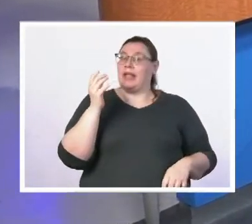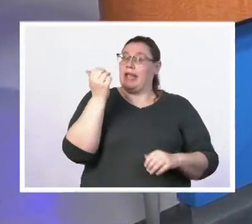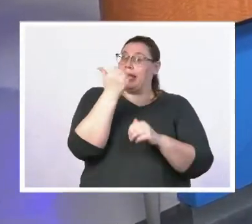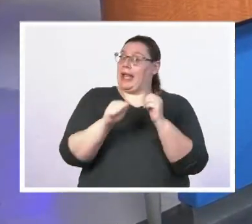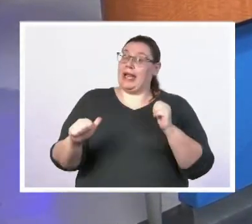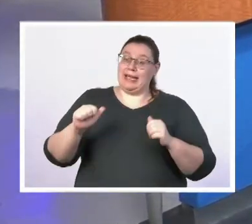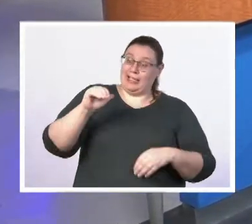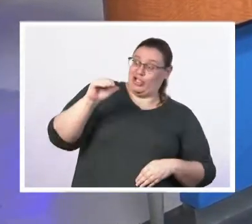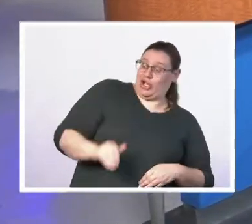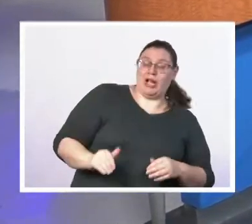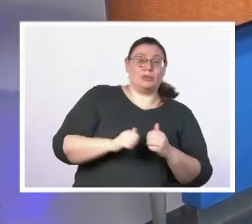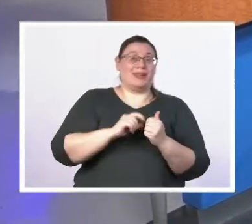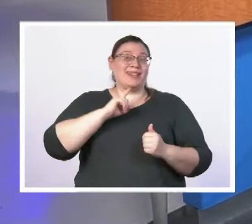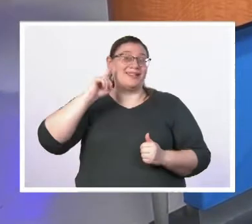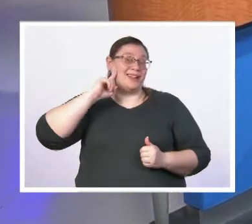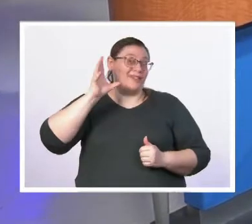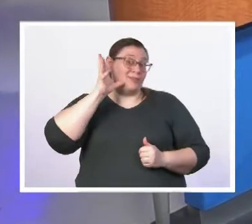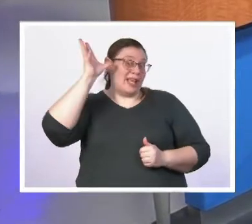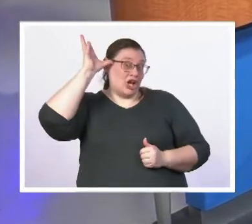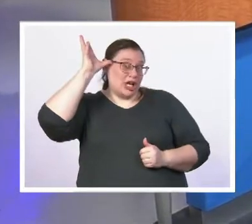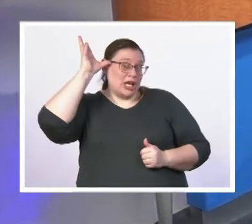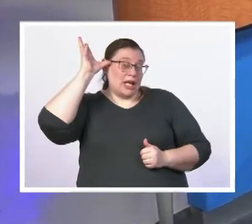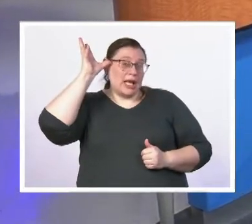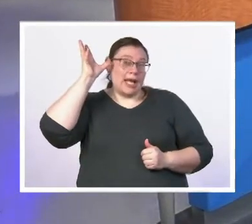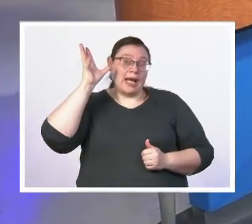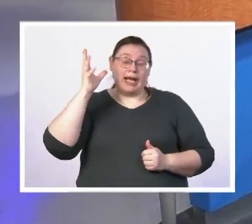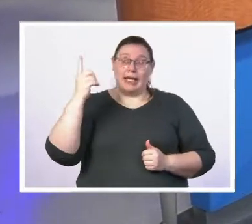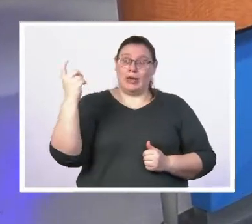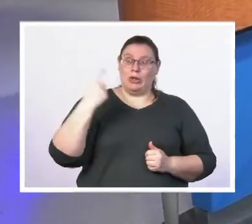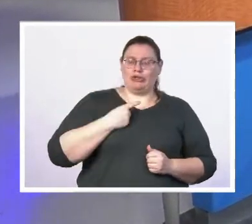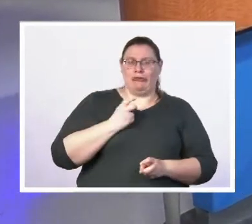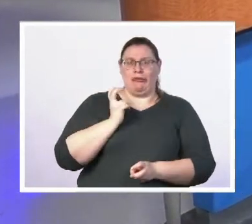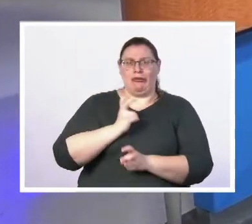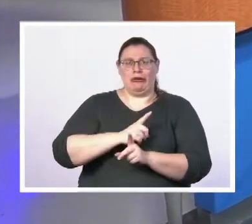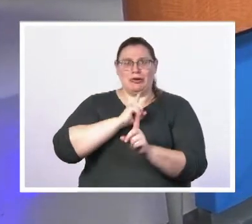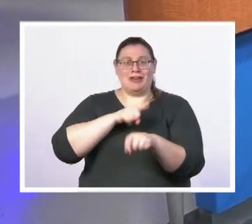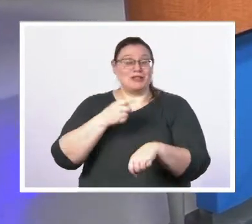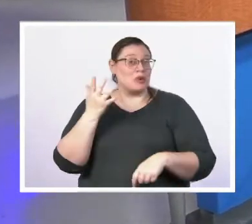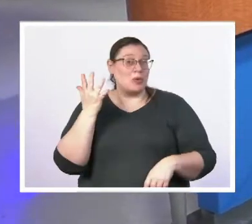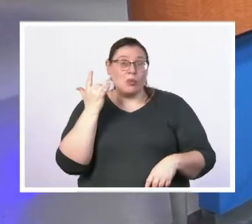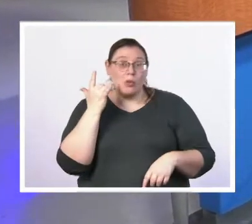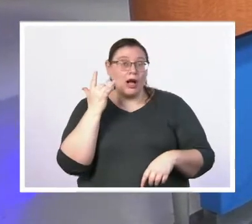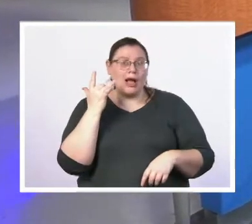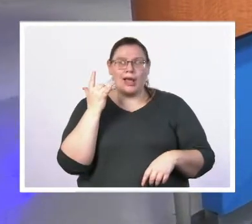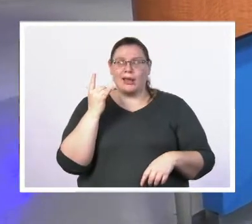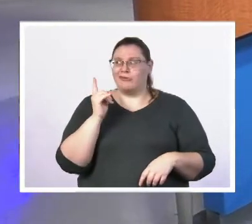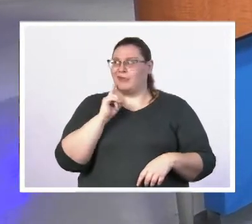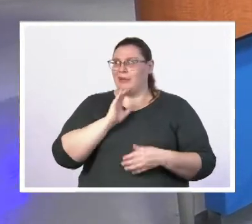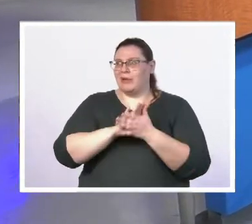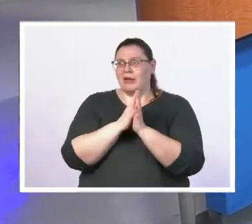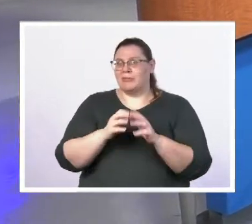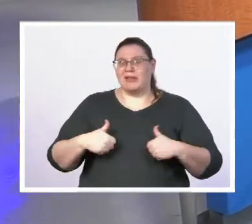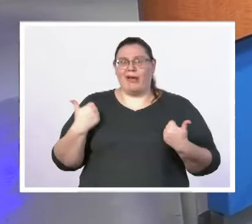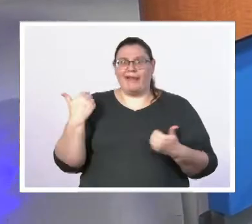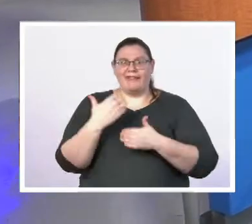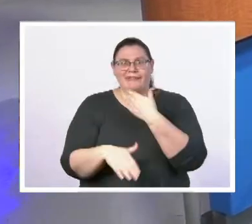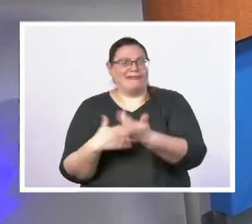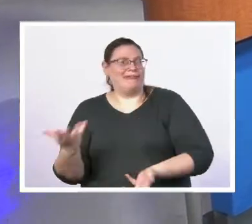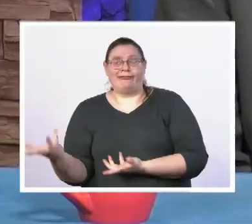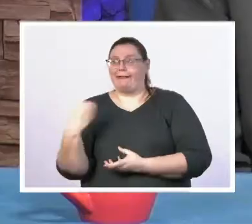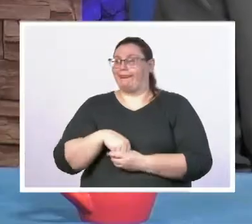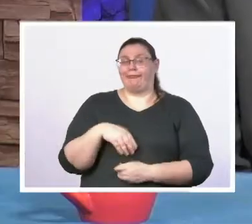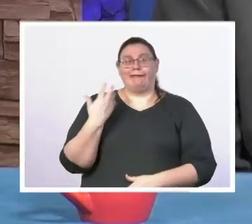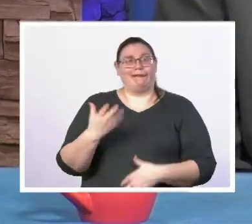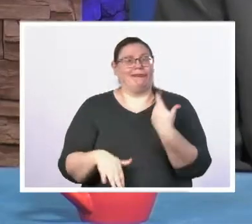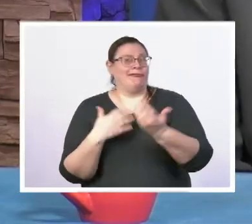for every child who has a deaf parent i think that might be a difficult question because it's really something of a way of life